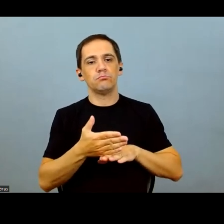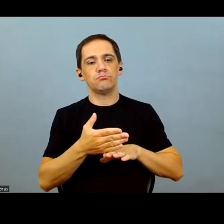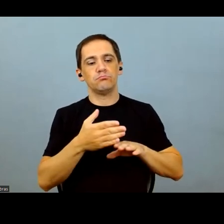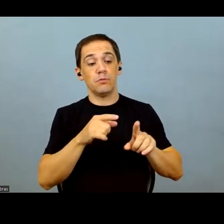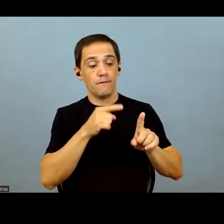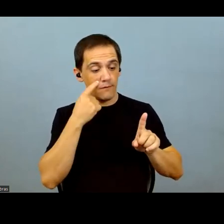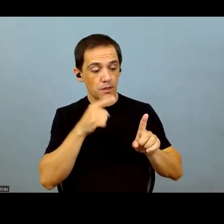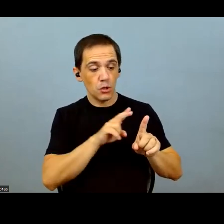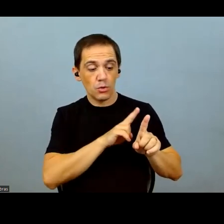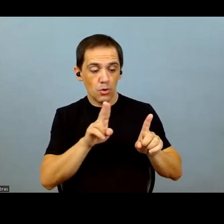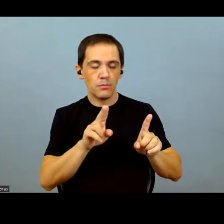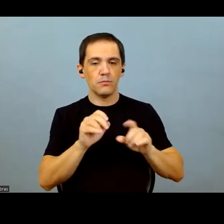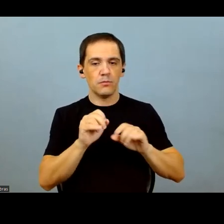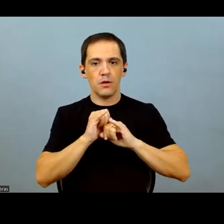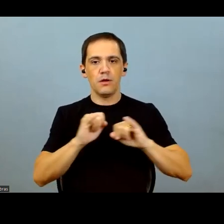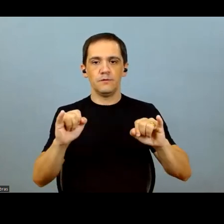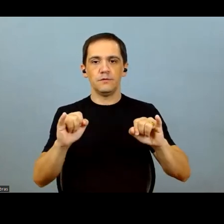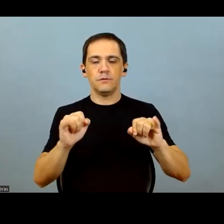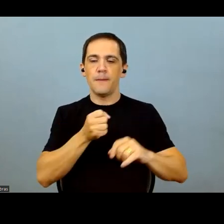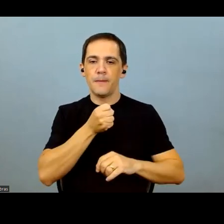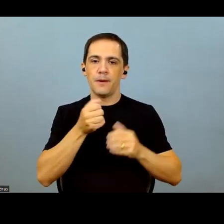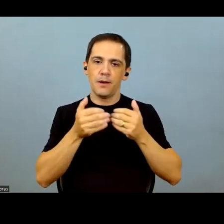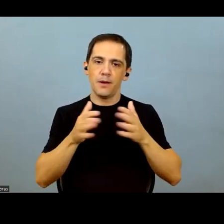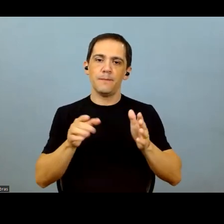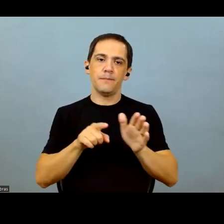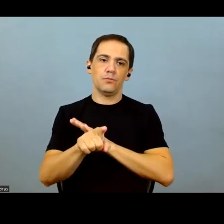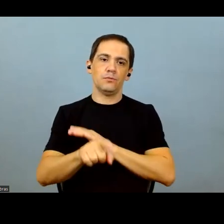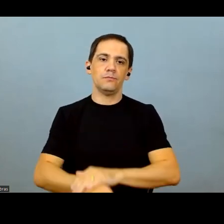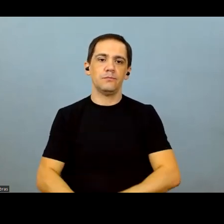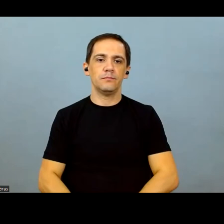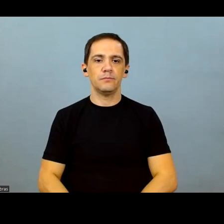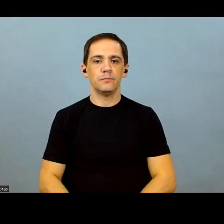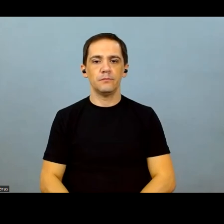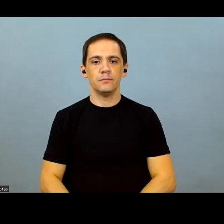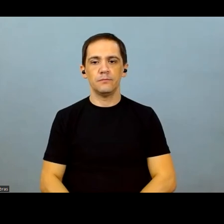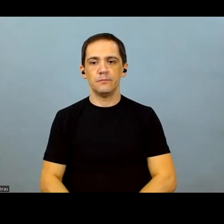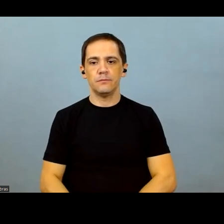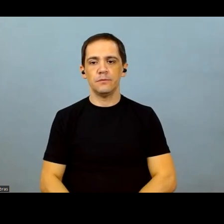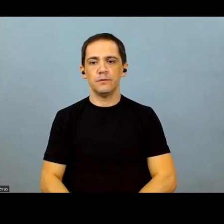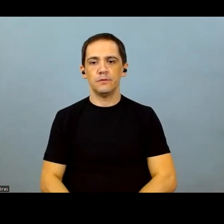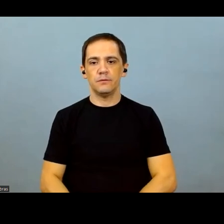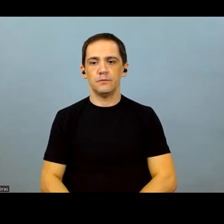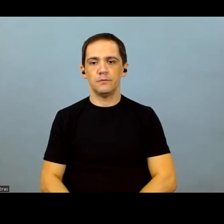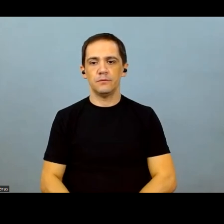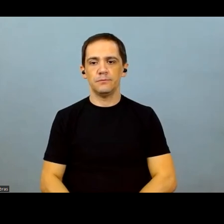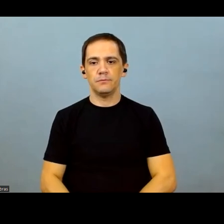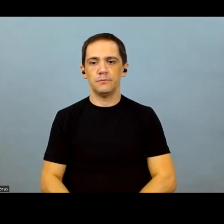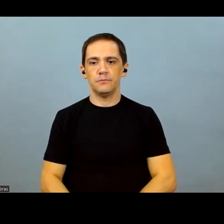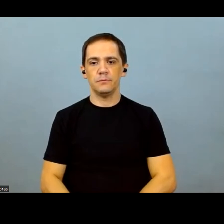the bottom of the screen. And your names will be announced before you ask your questions live.